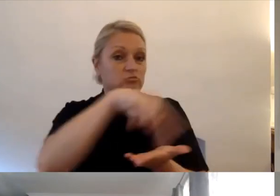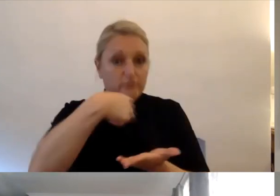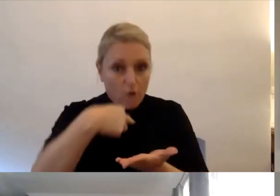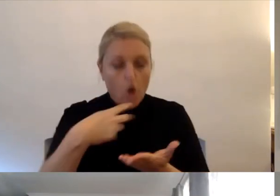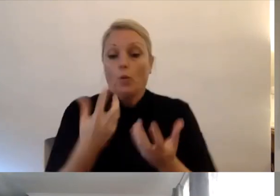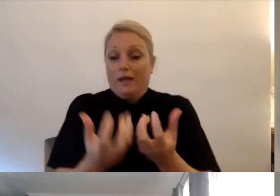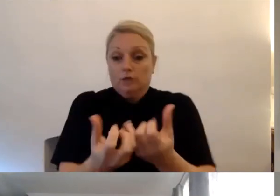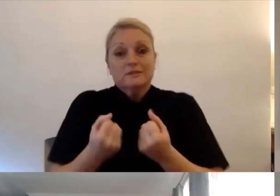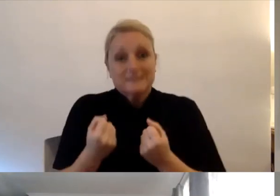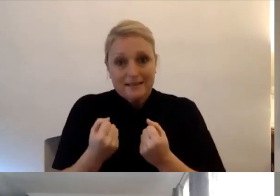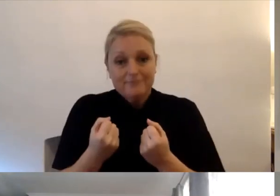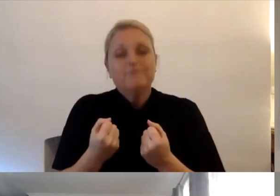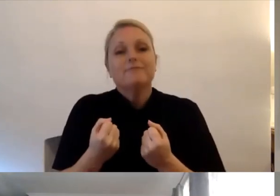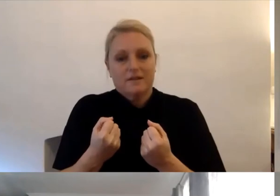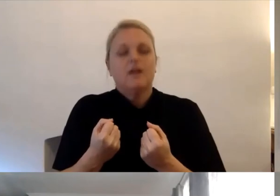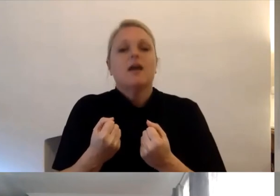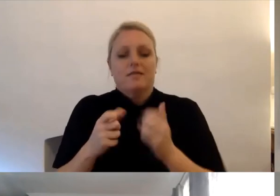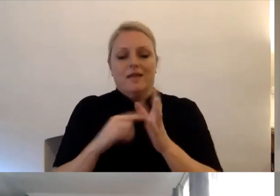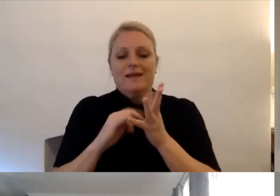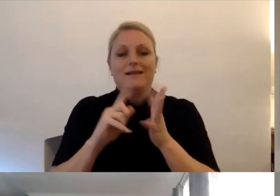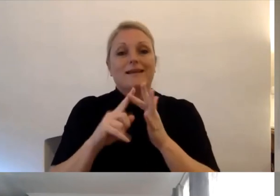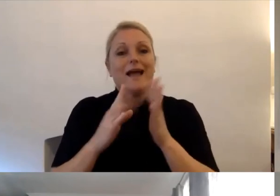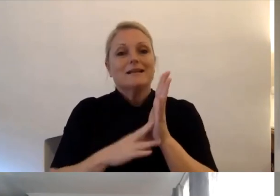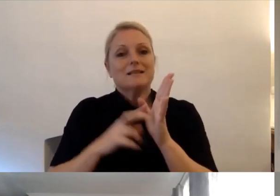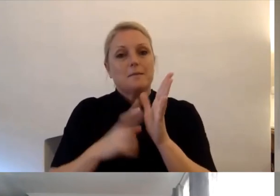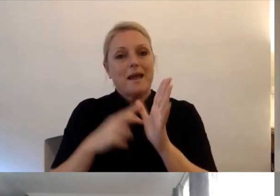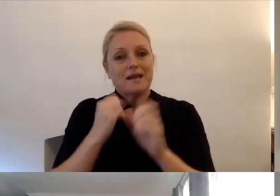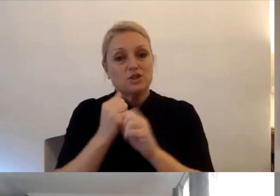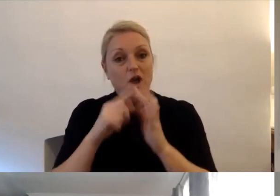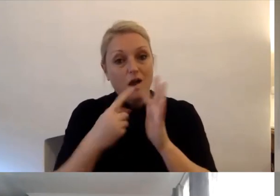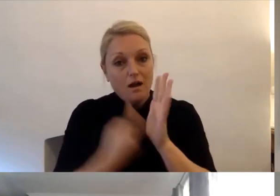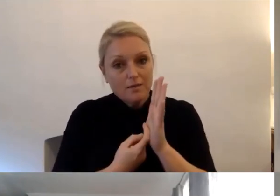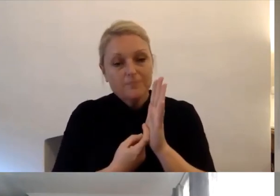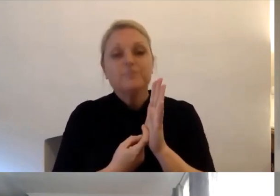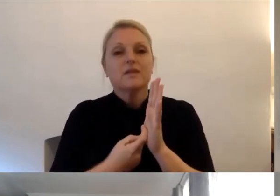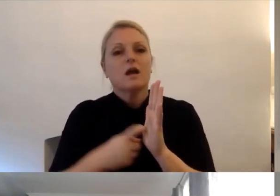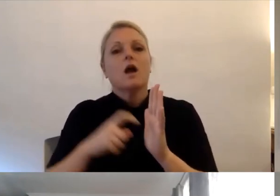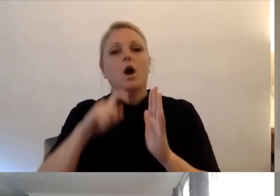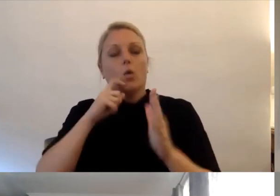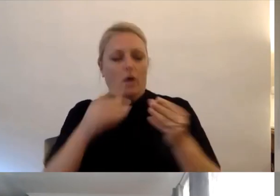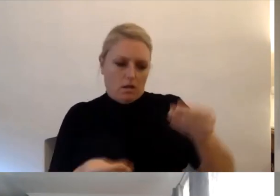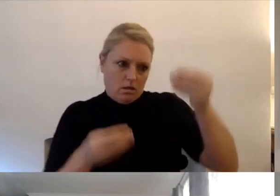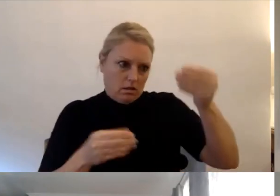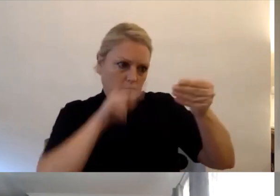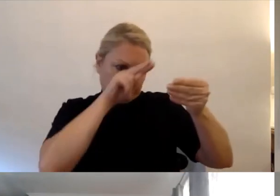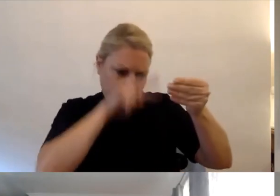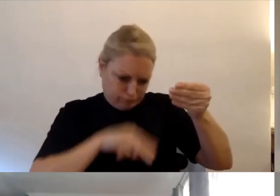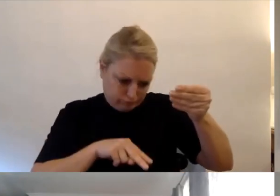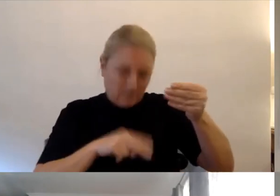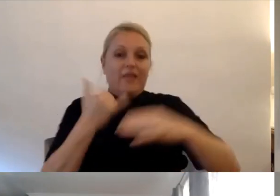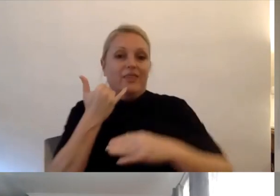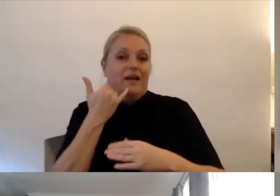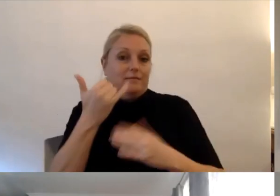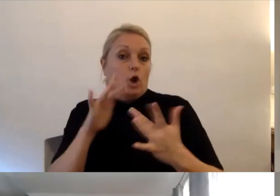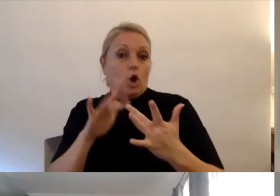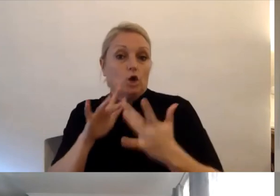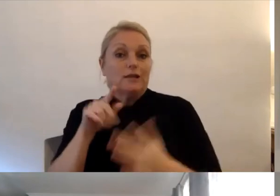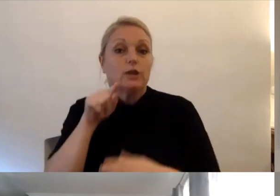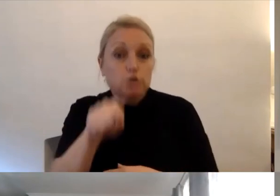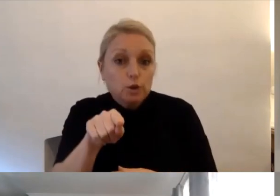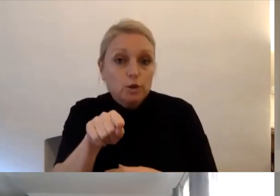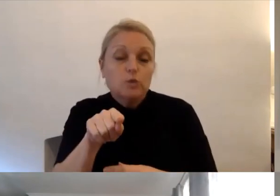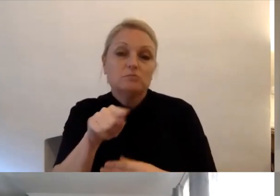case manager will contact you to complete a series of questions that they will ask you about your particular situation.